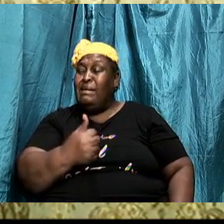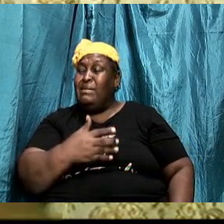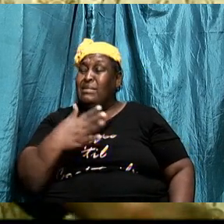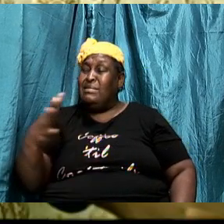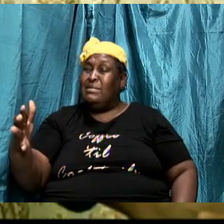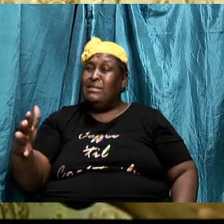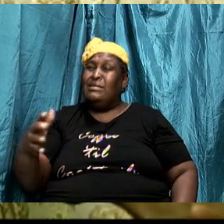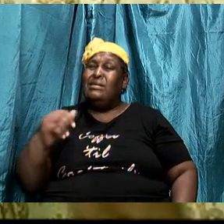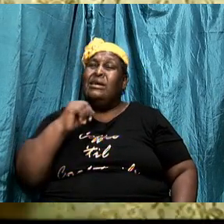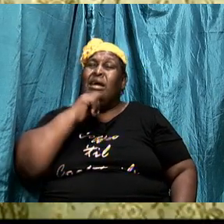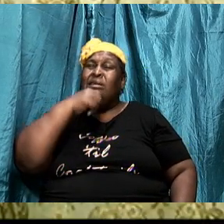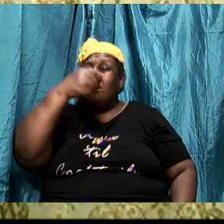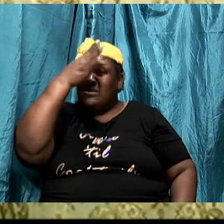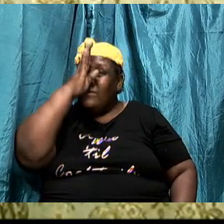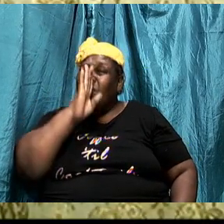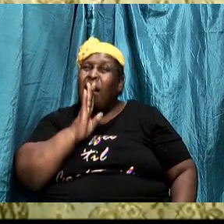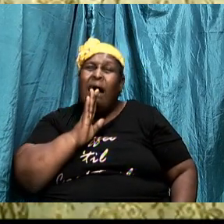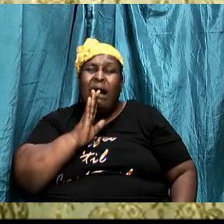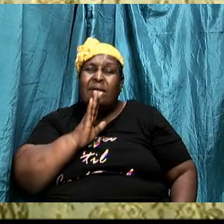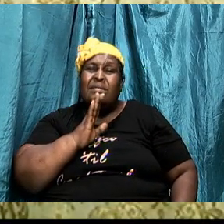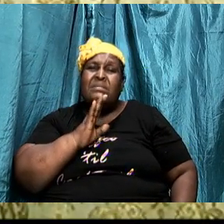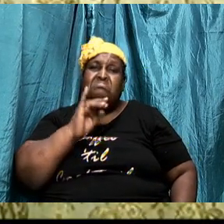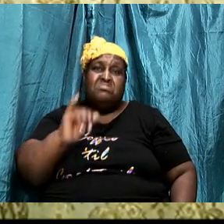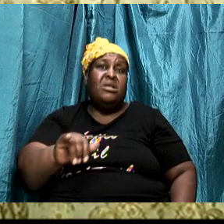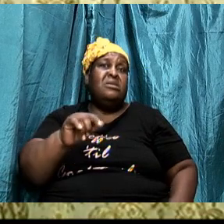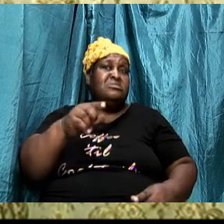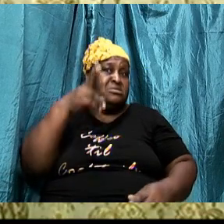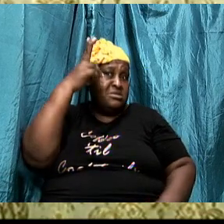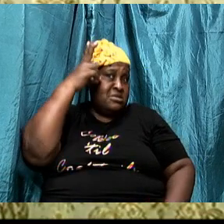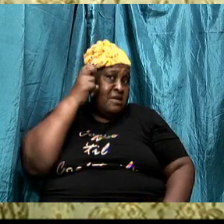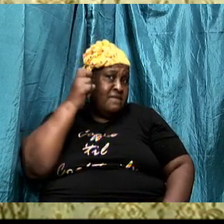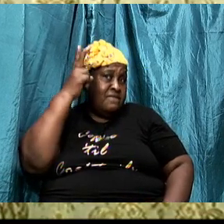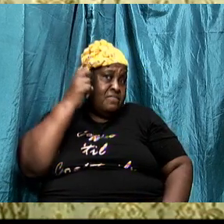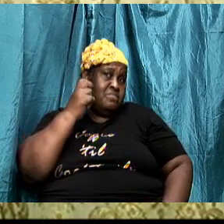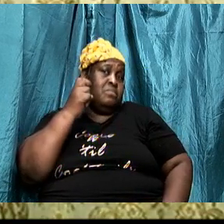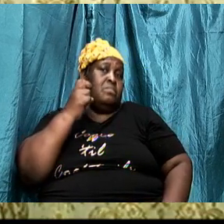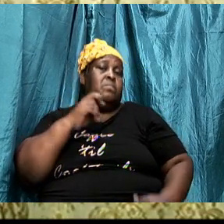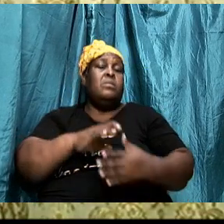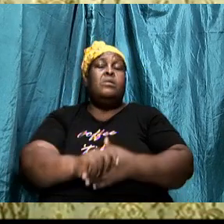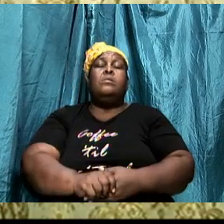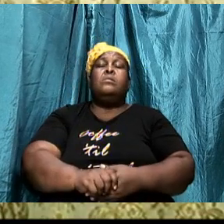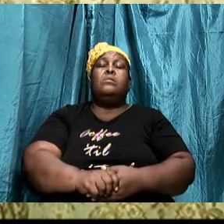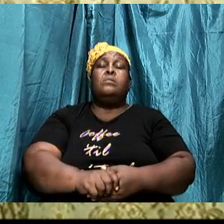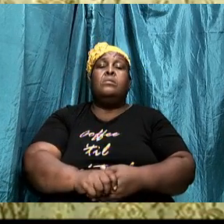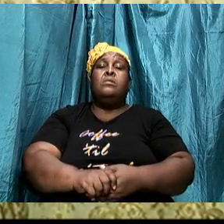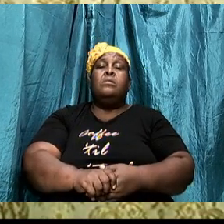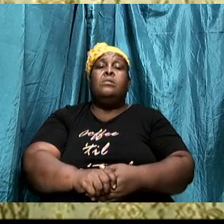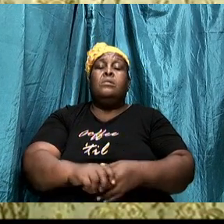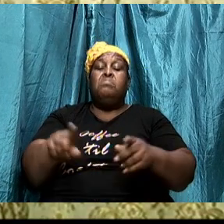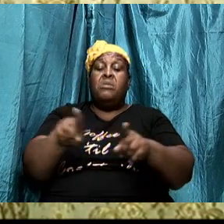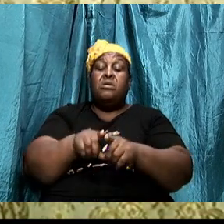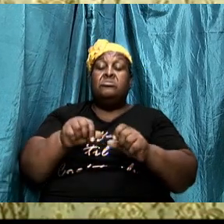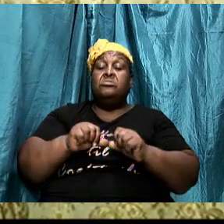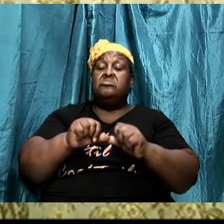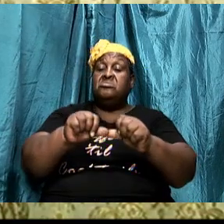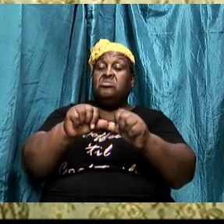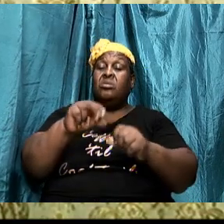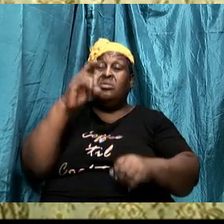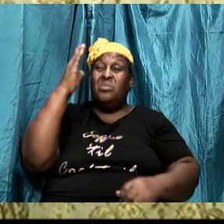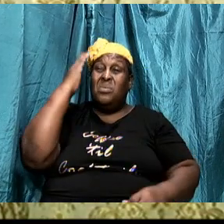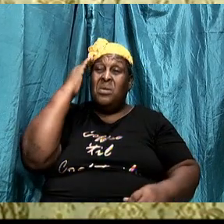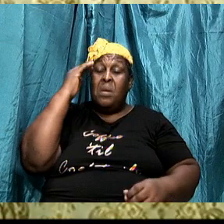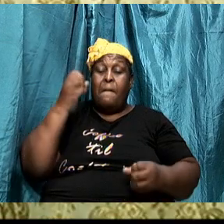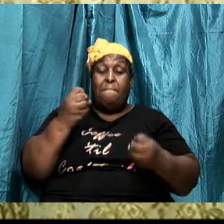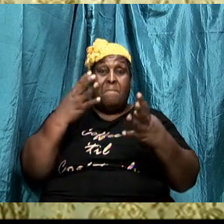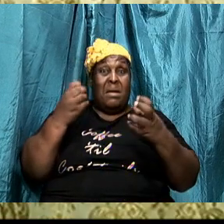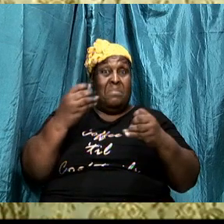anti the word of God that is the enemy as we get down in the lesson we are going to recognize that many times the